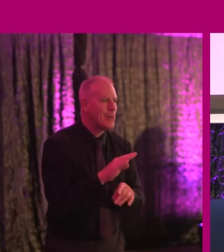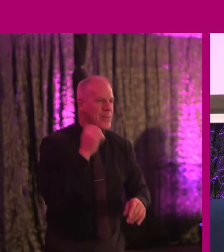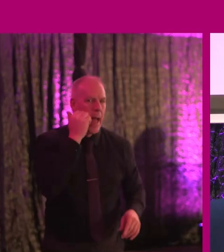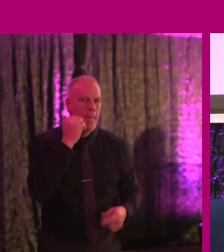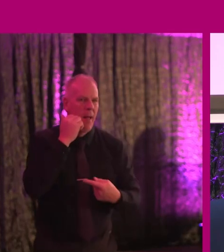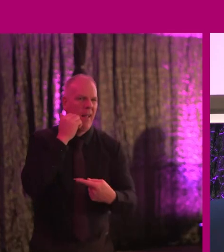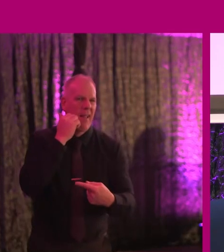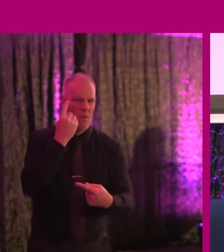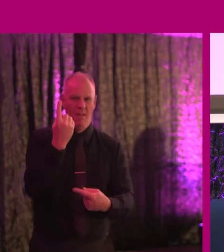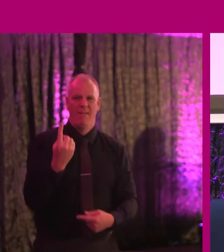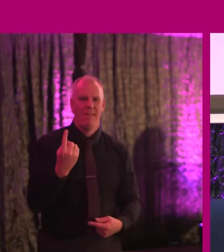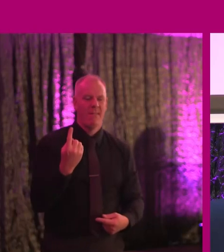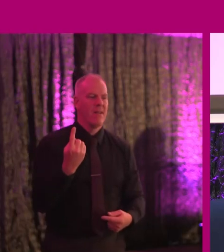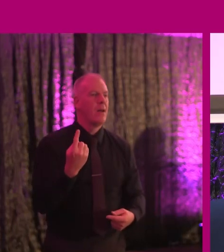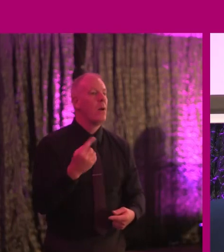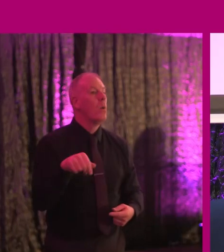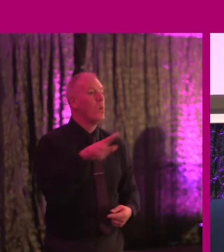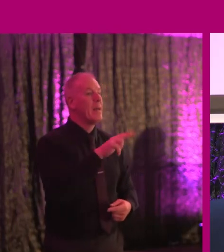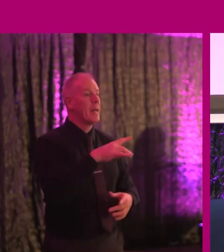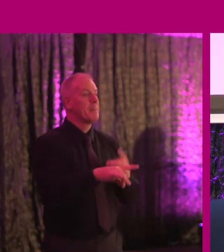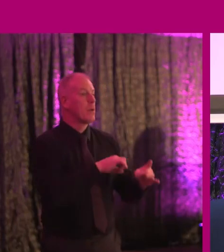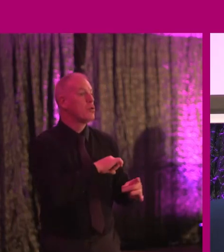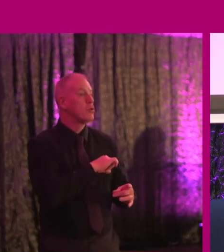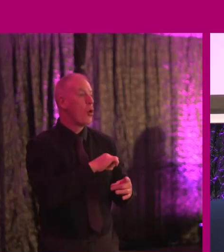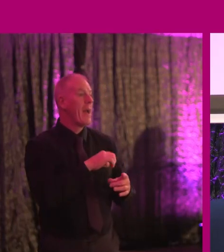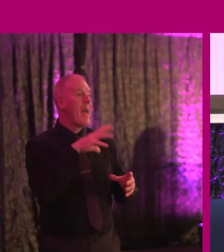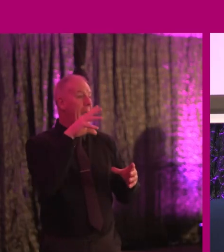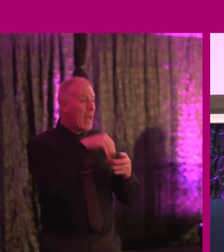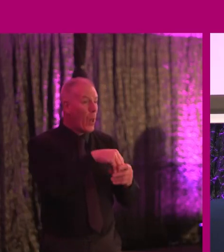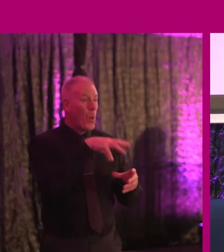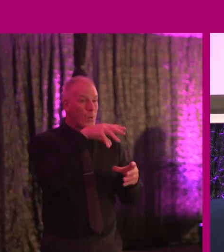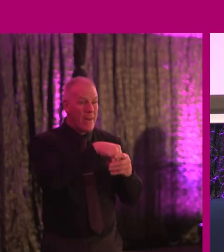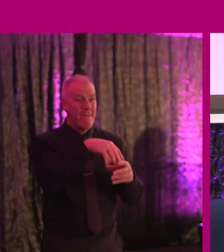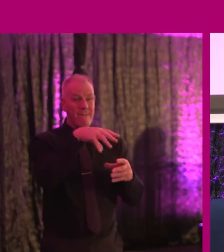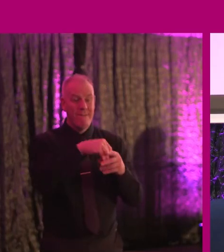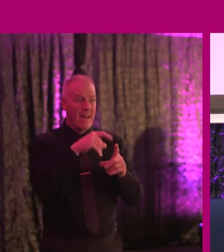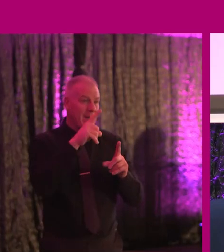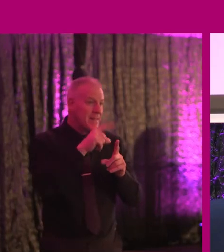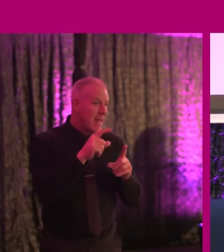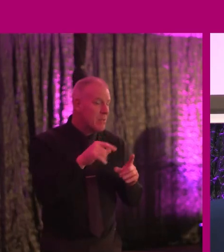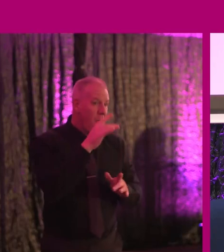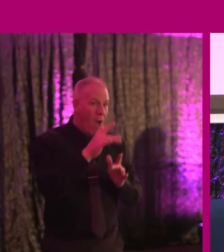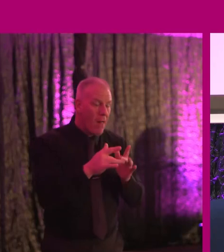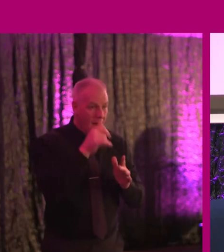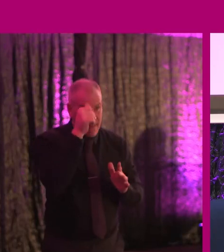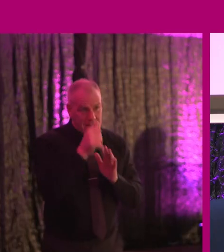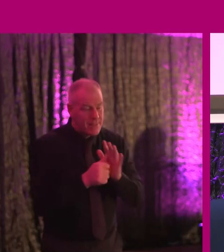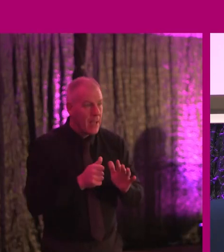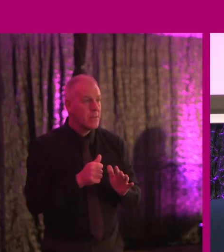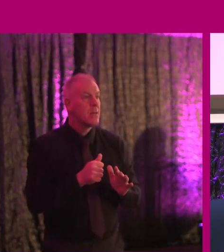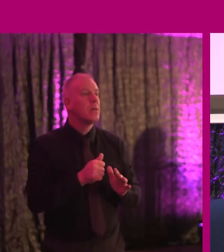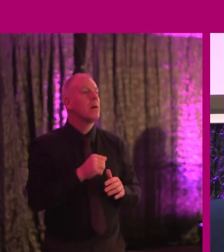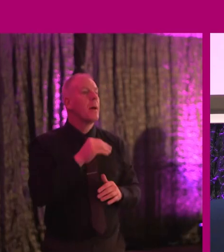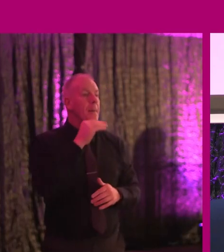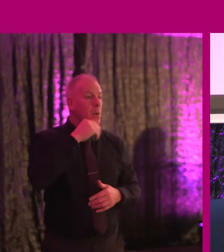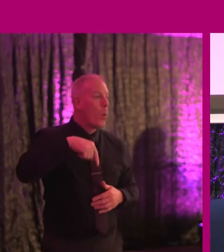The only way that we can ensure inclusive digital online experiences is that we